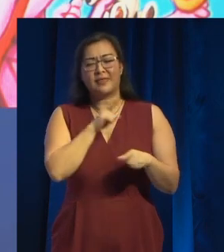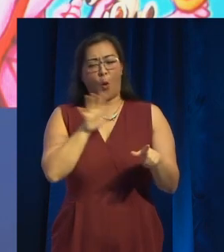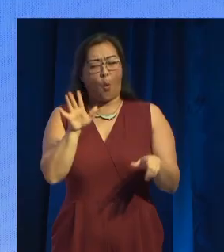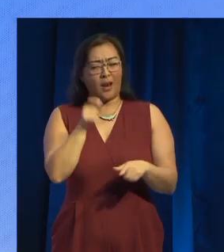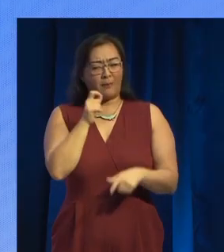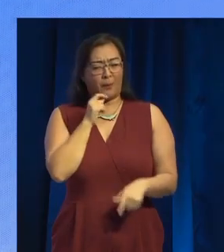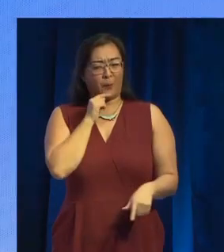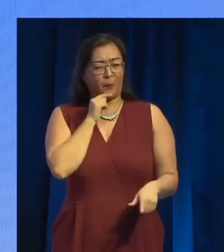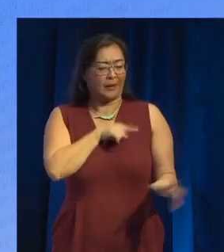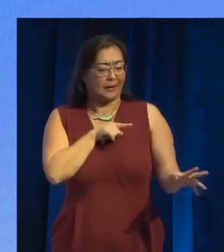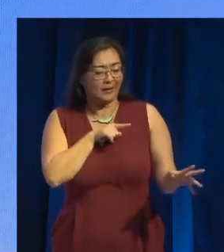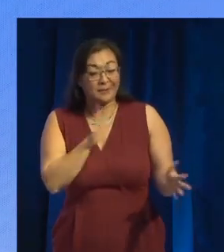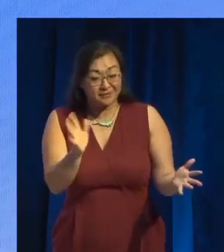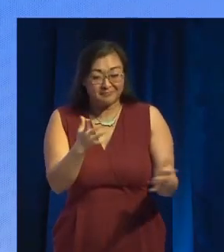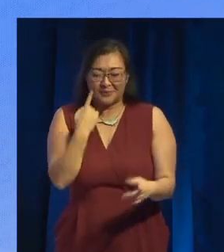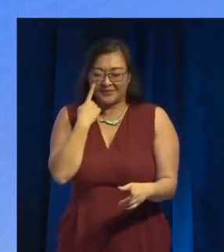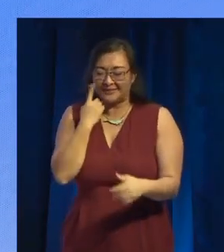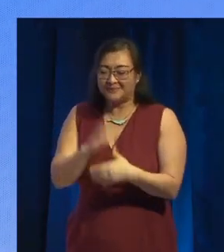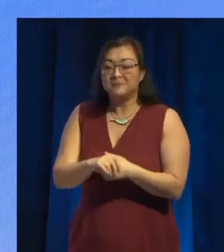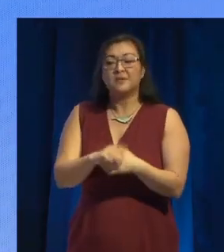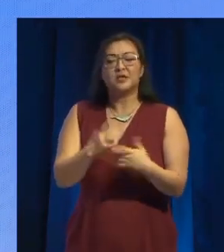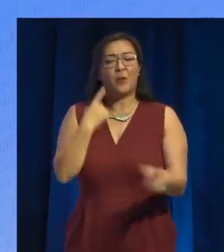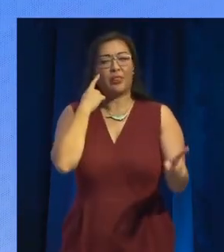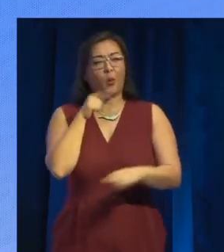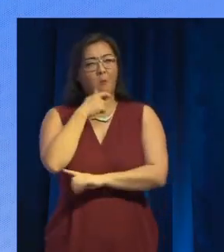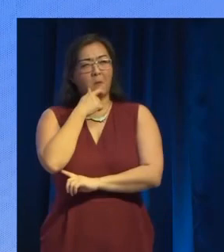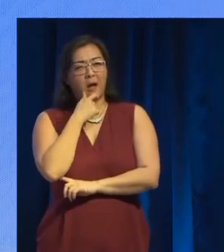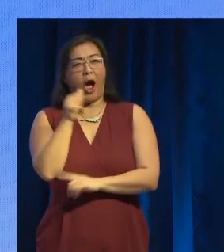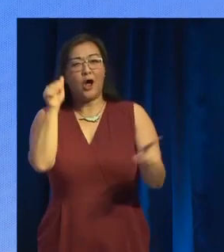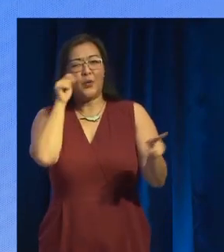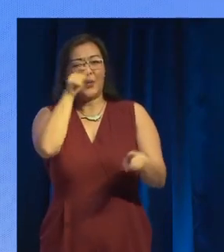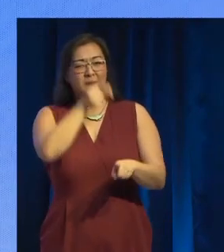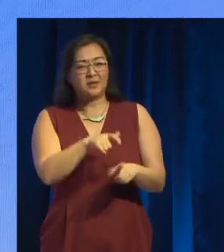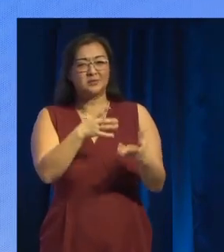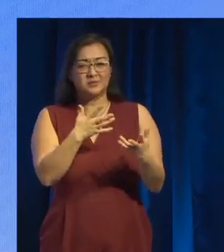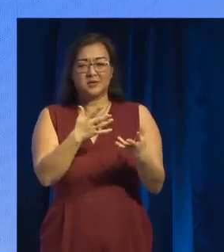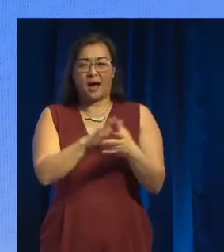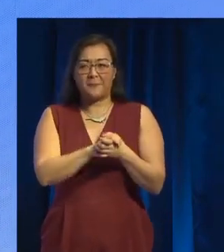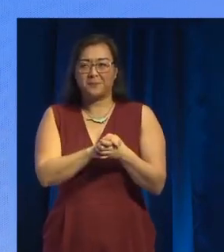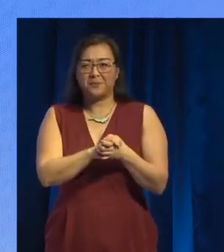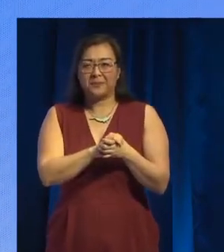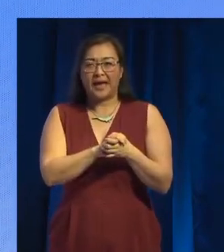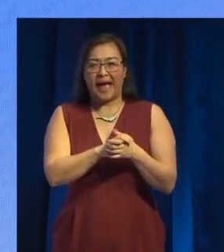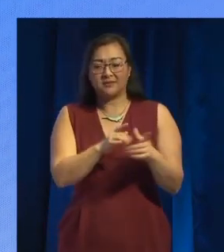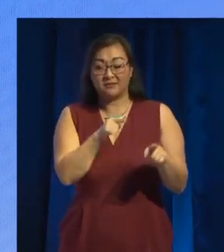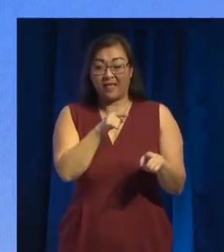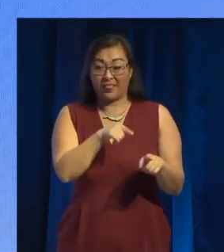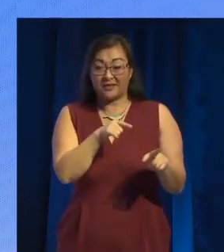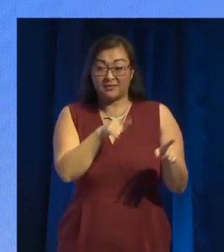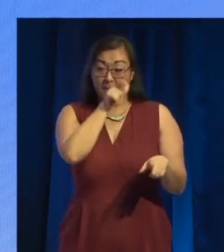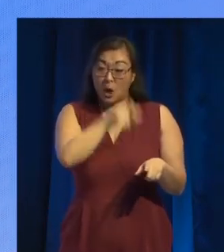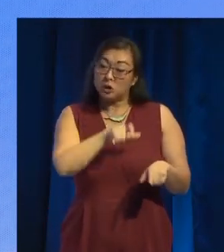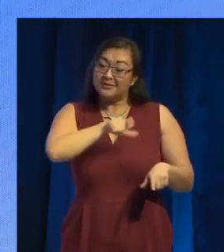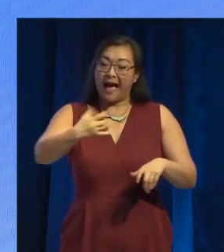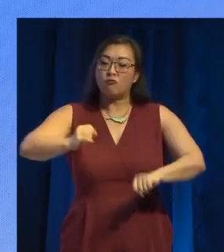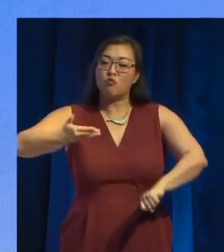shortly. So, I thought, I knew the person, and still do know the person, who has the IP rights to Pi Mania. I was